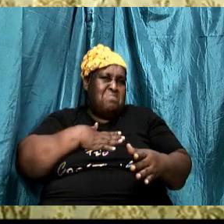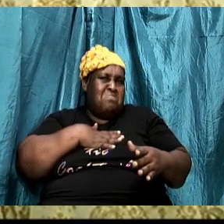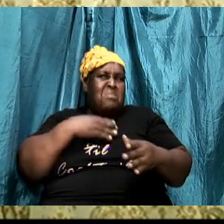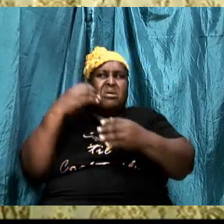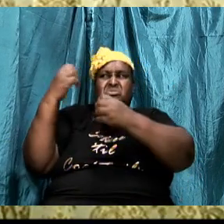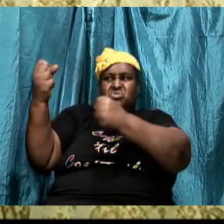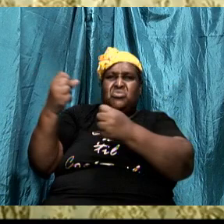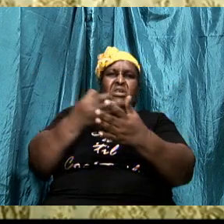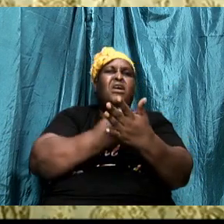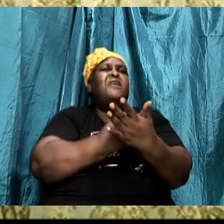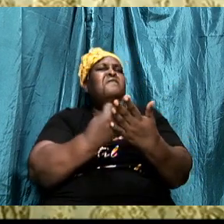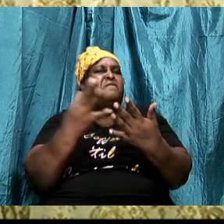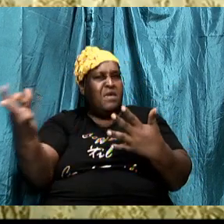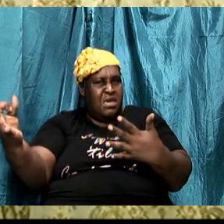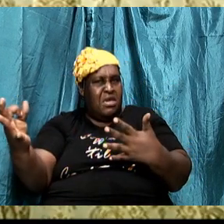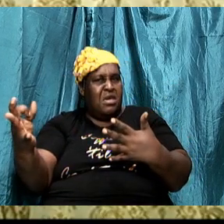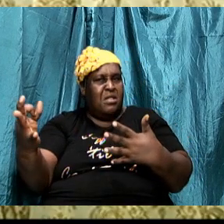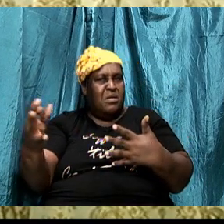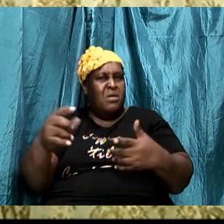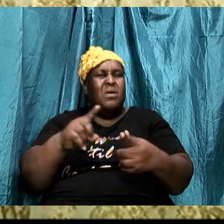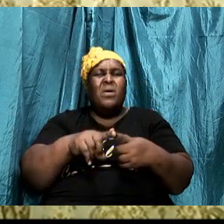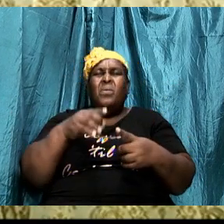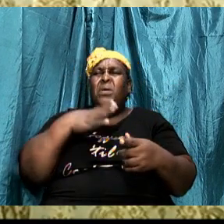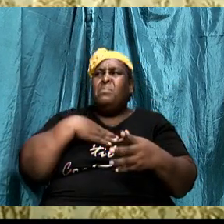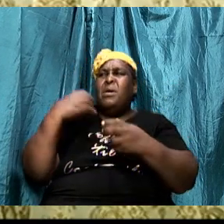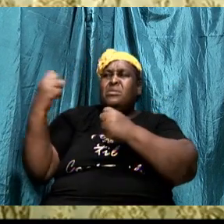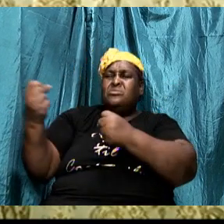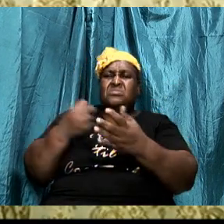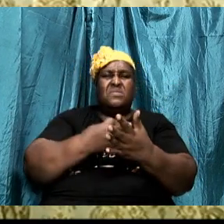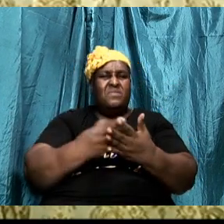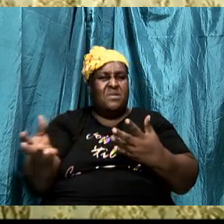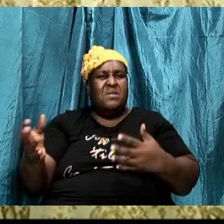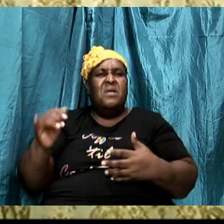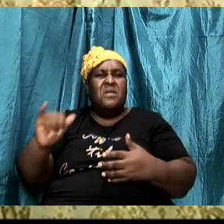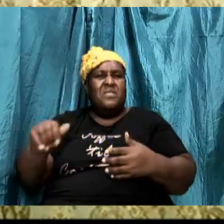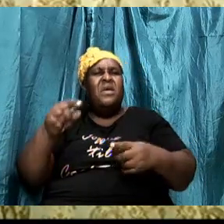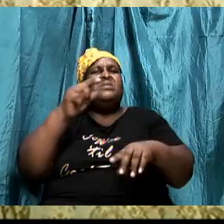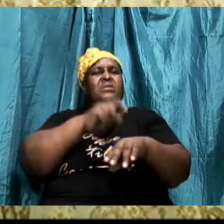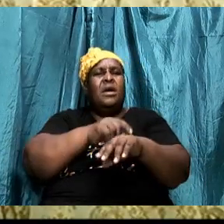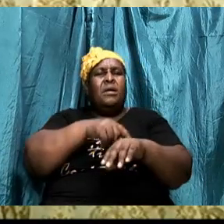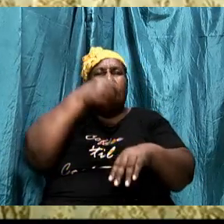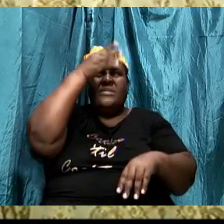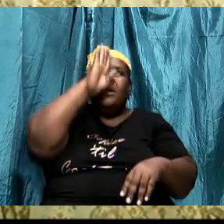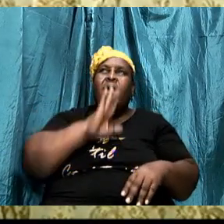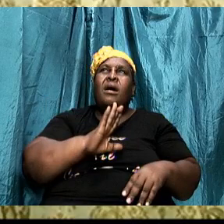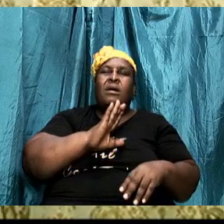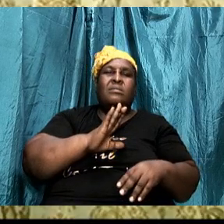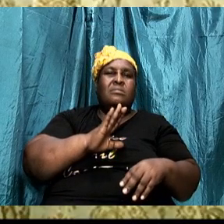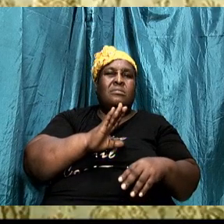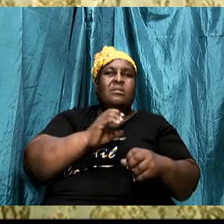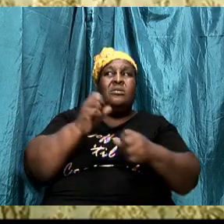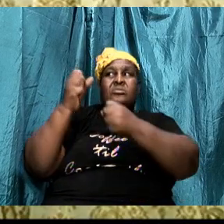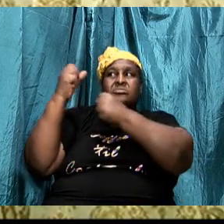strength fails, that is the time His strength becomes perfect. I want us to know tonight